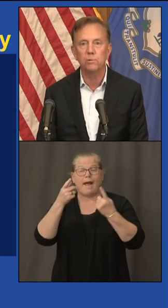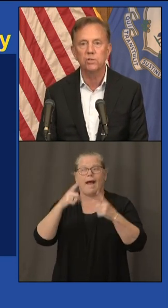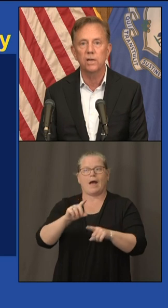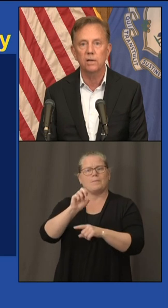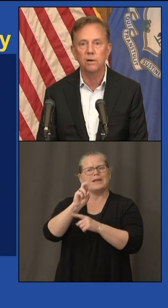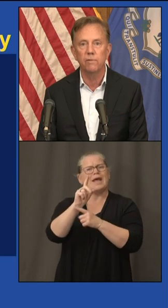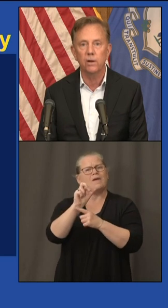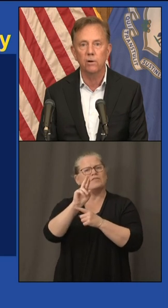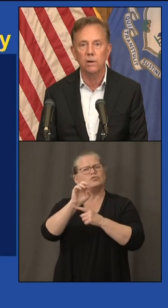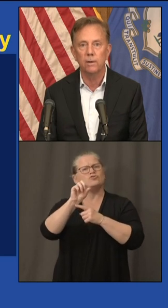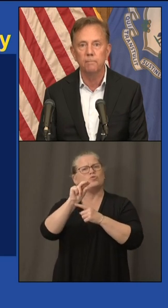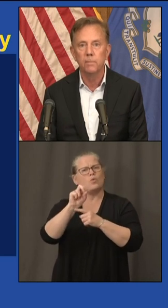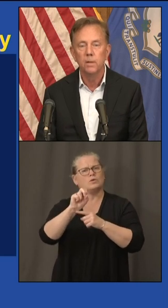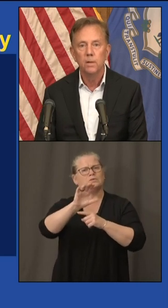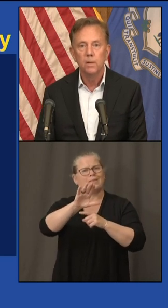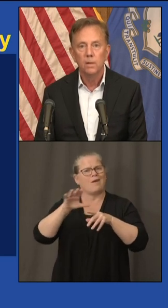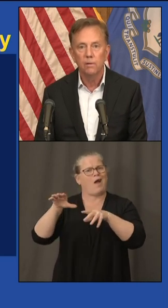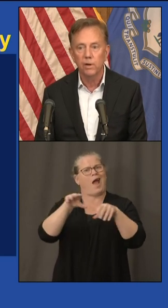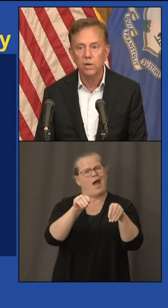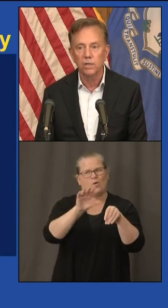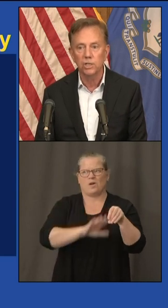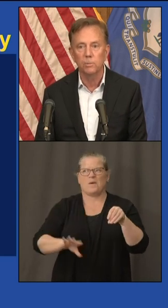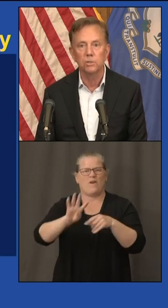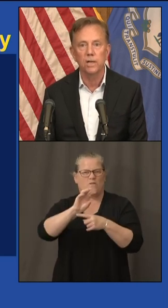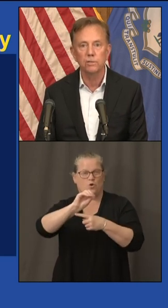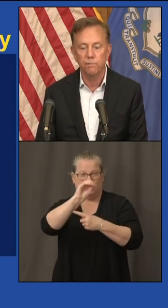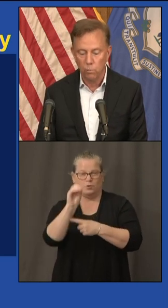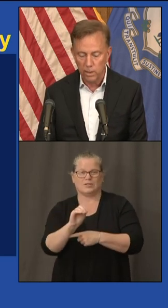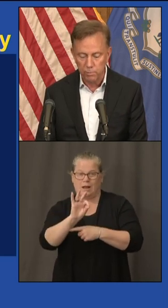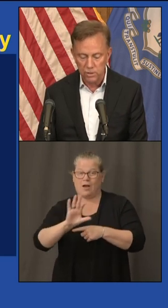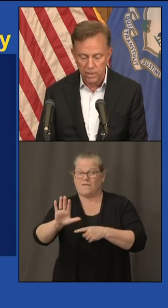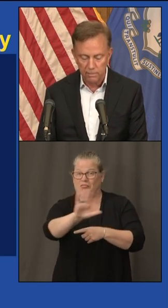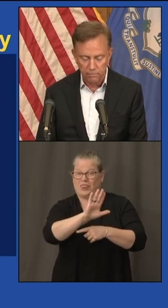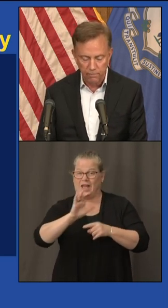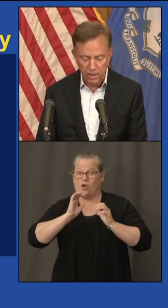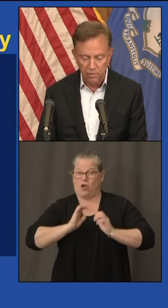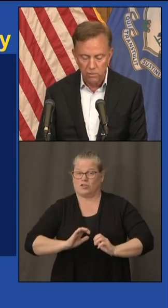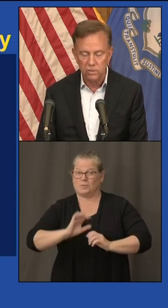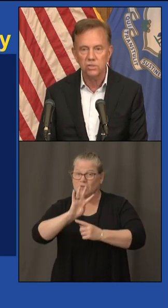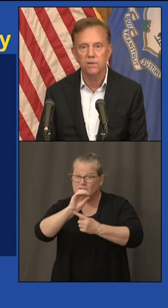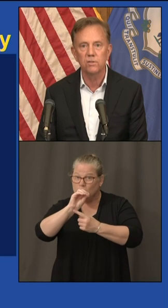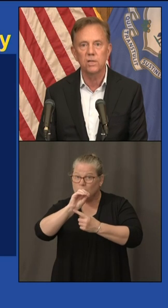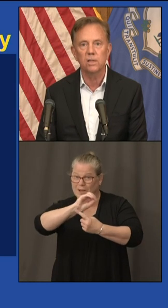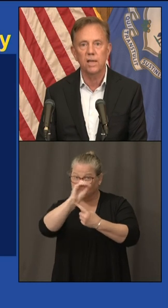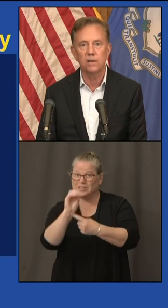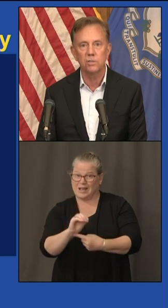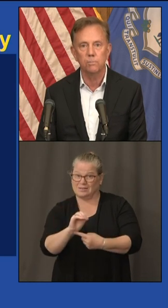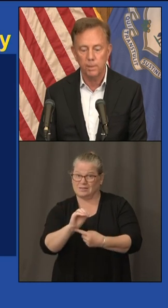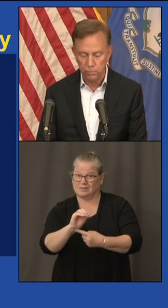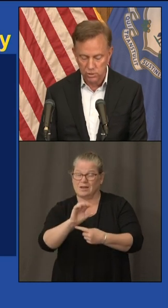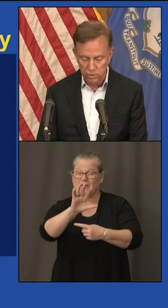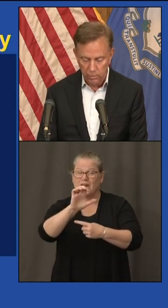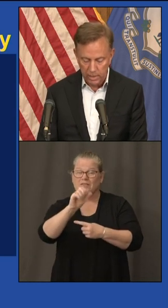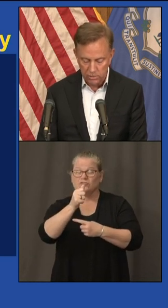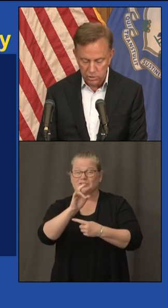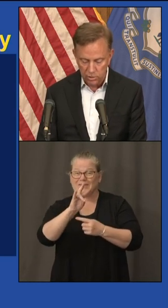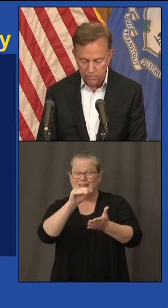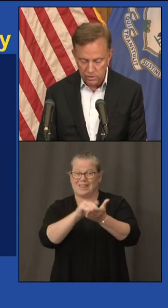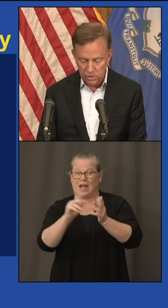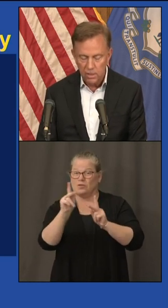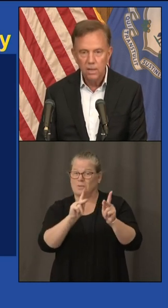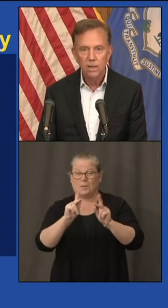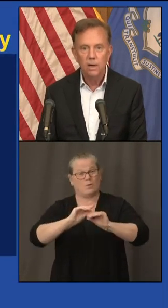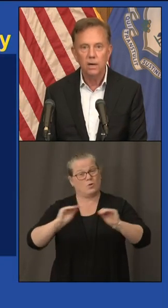40 percent of their um of their customers that's 40 percent 517 000 people still without